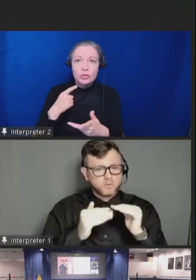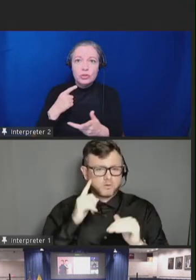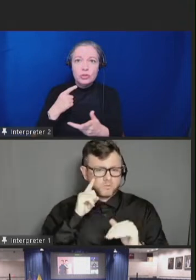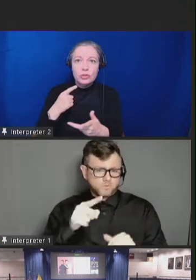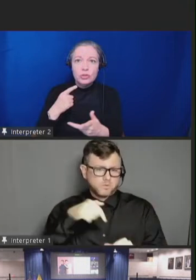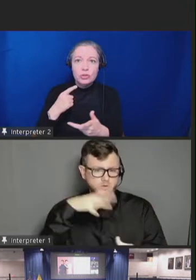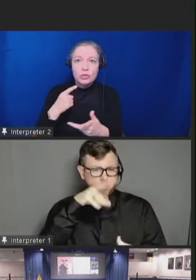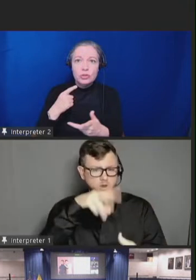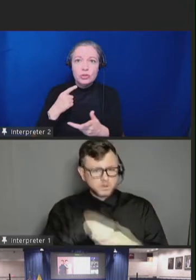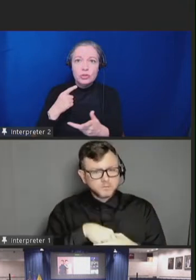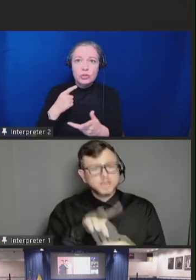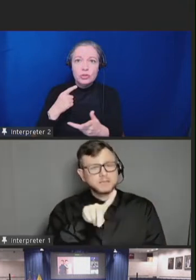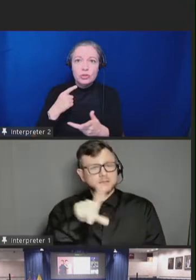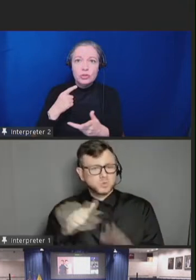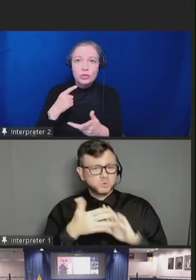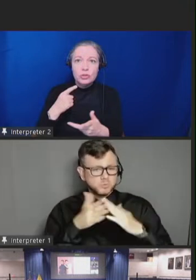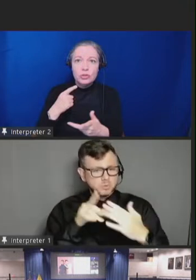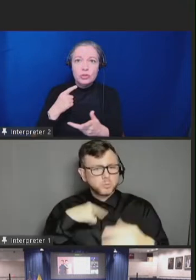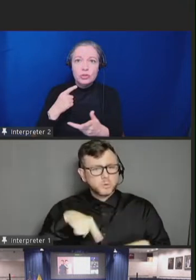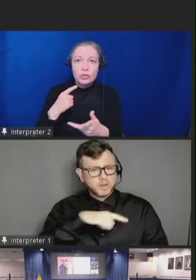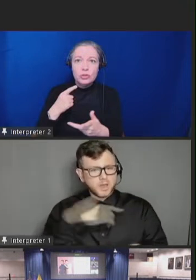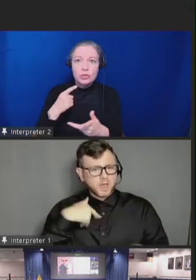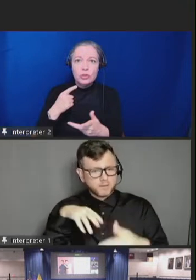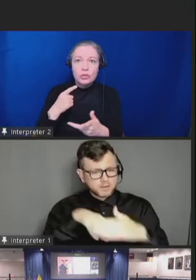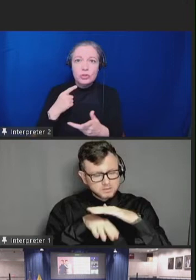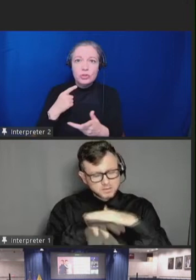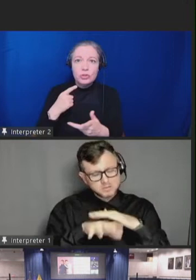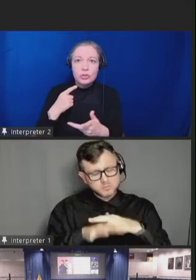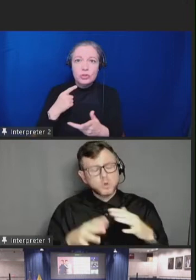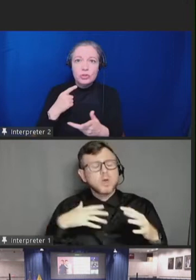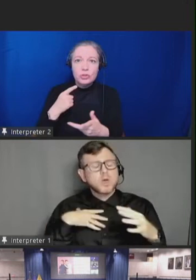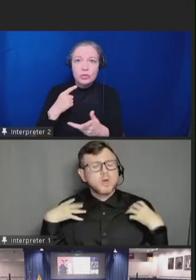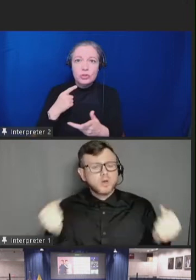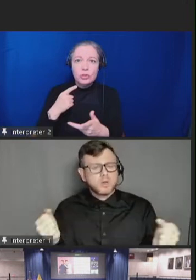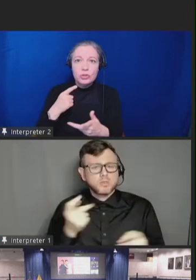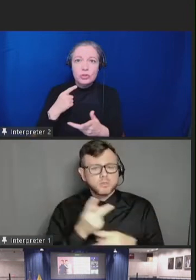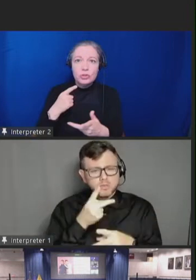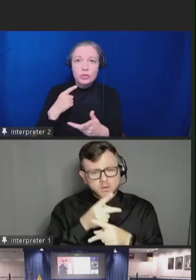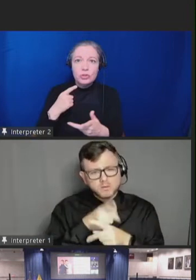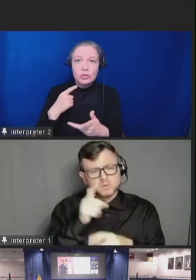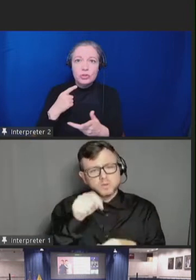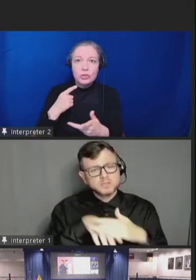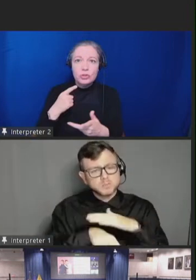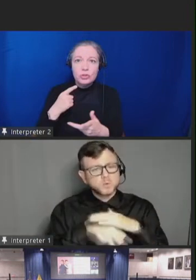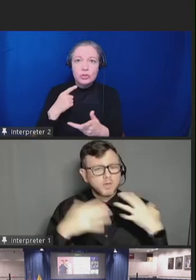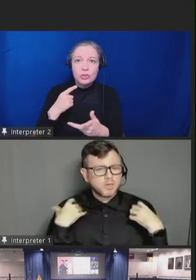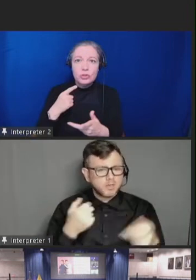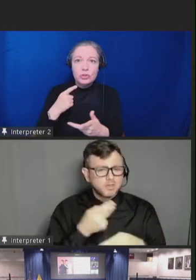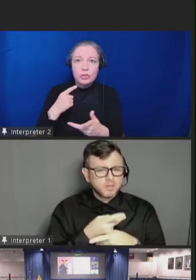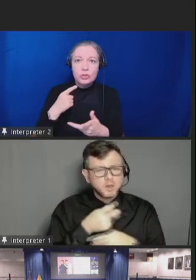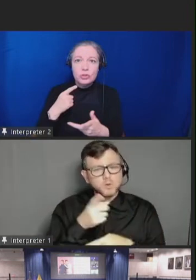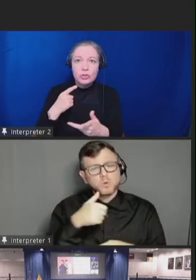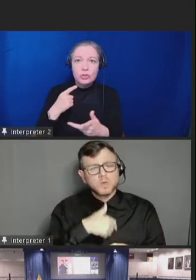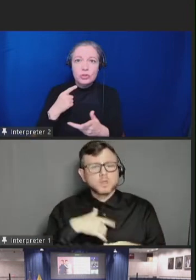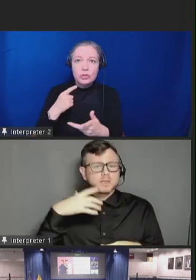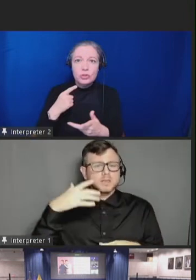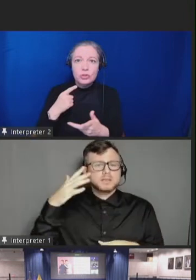to accessible healthcare, stemming from sensory, social, cognitive, and communication differences.